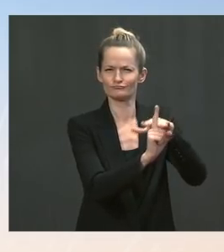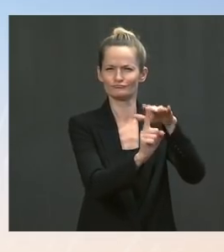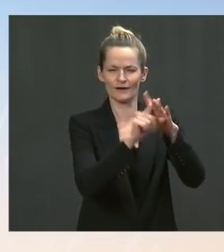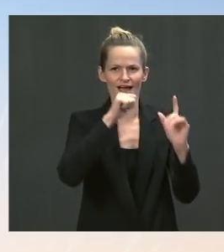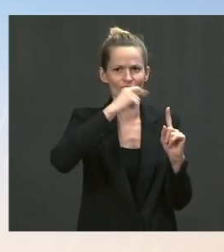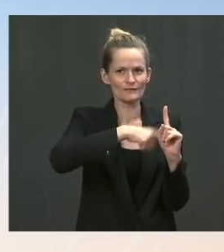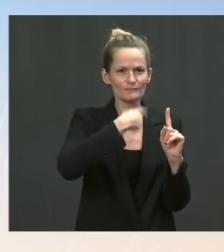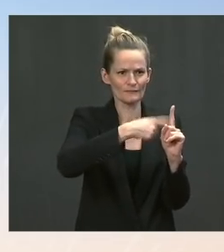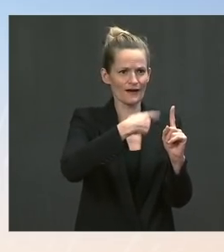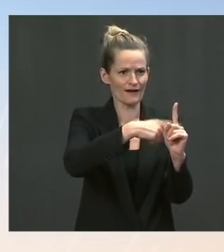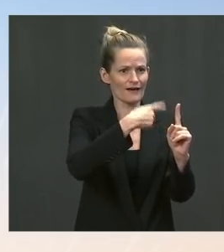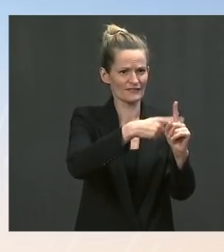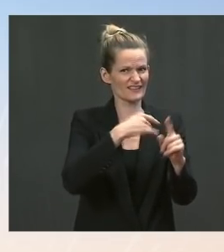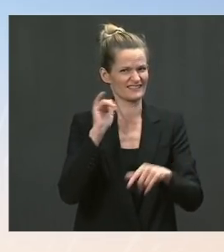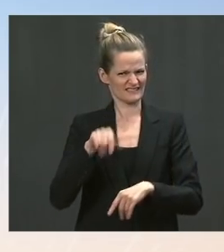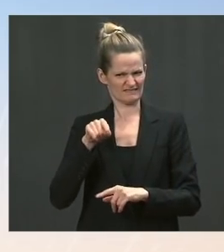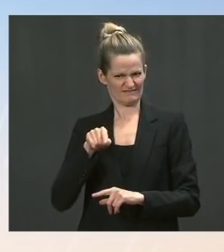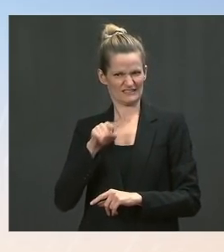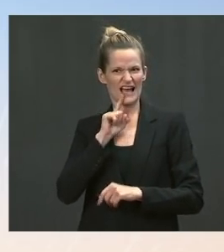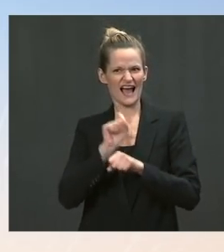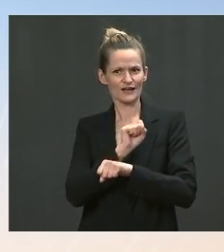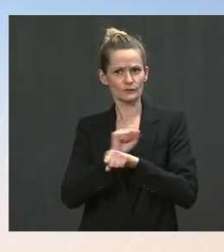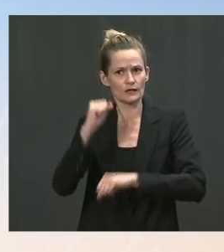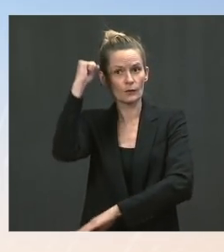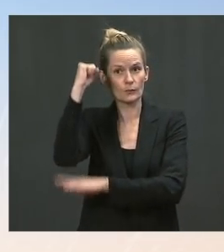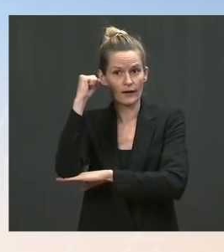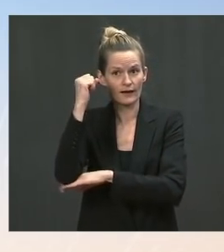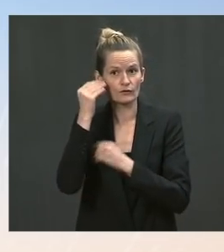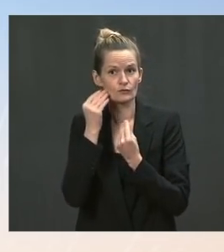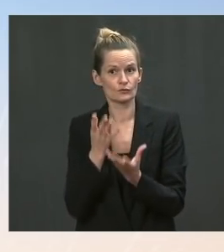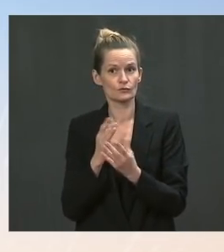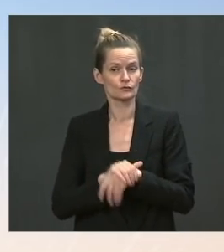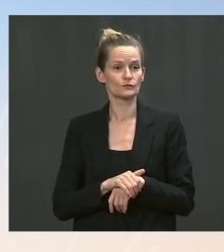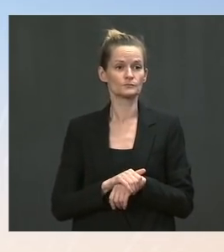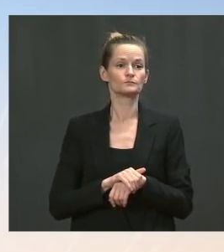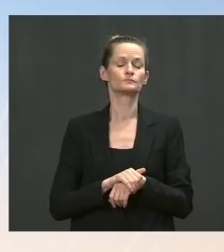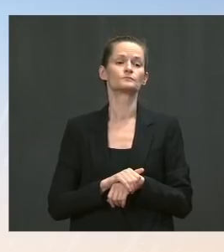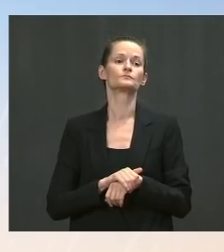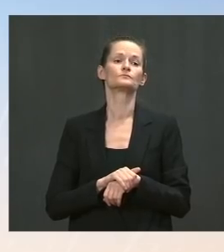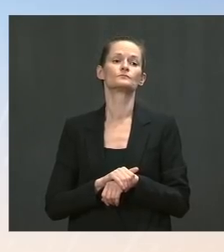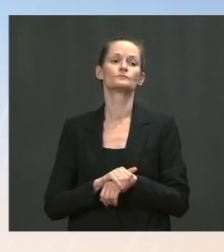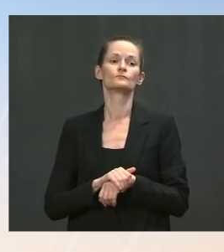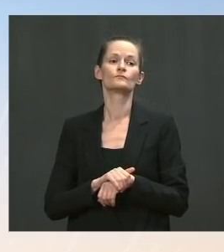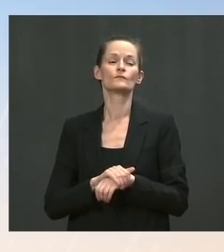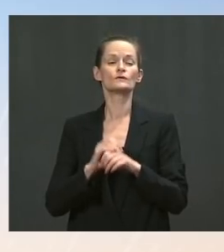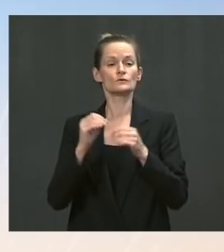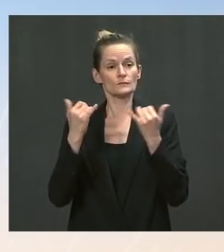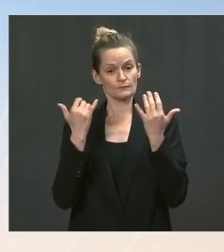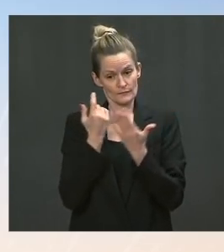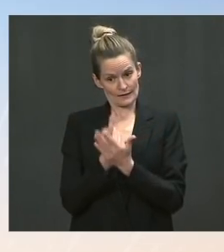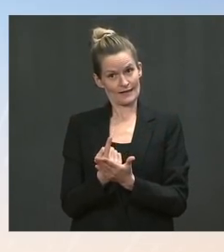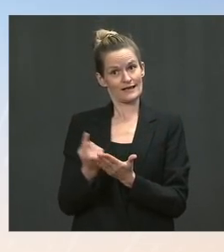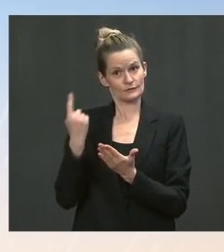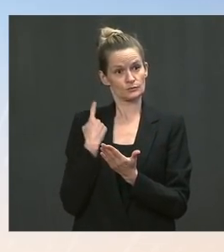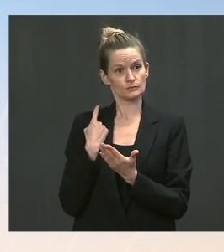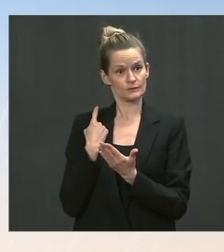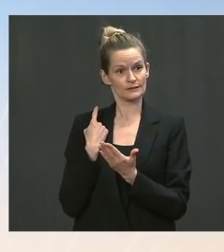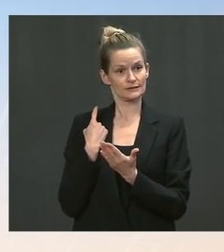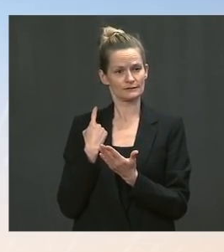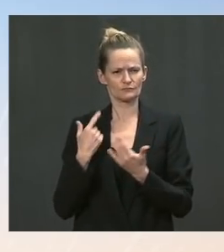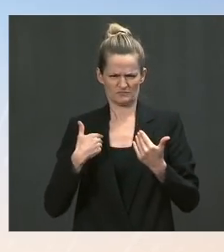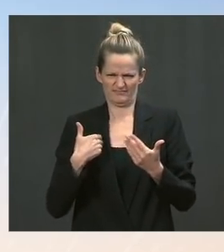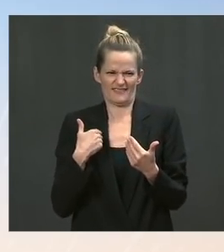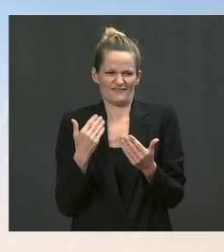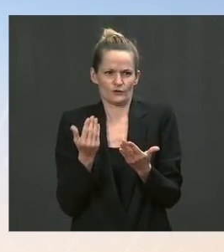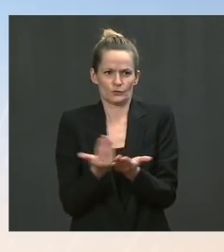previous administration only created 1.1 million jobs in their first six months. And just last week, new GDP figures showed the United States